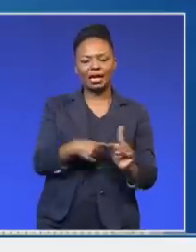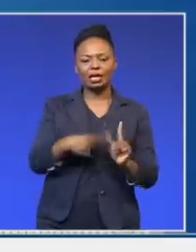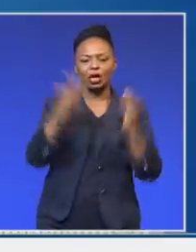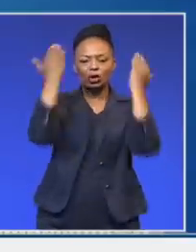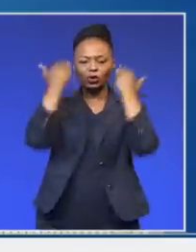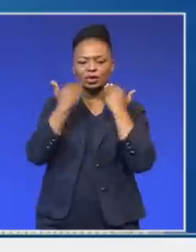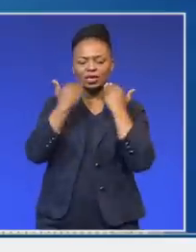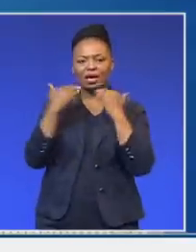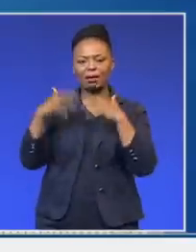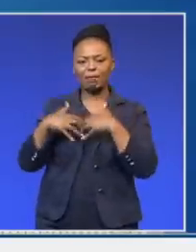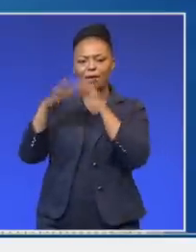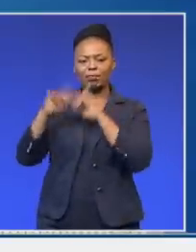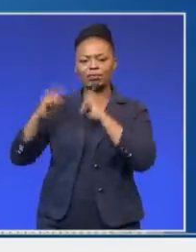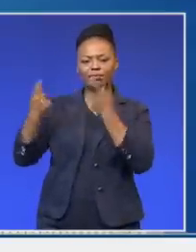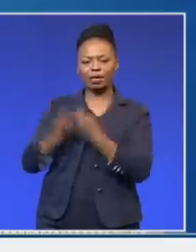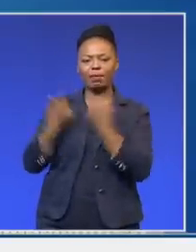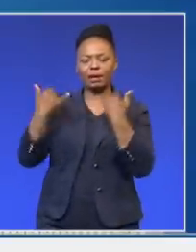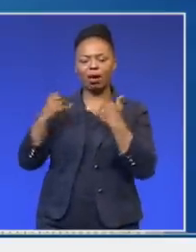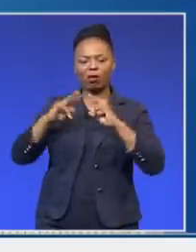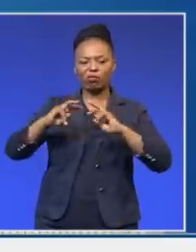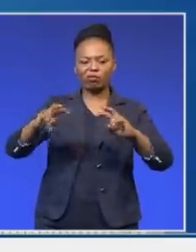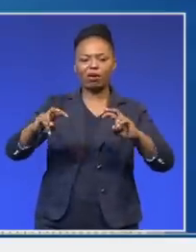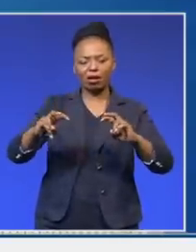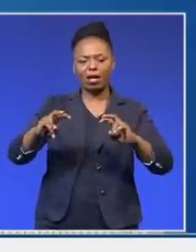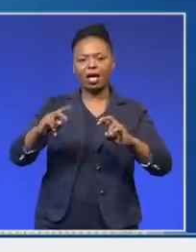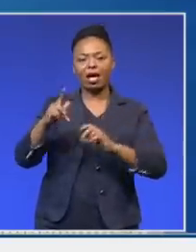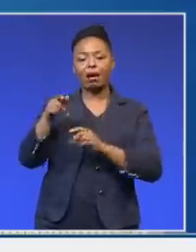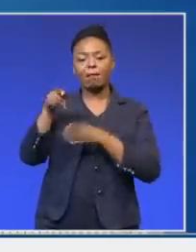will be set up and it will be headed by a retired judge?